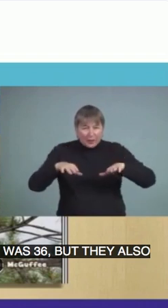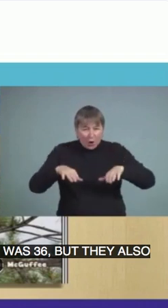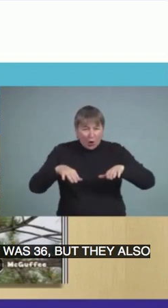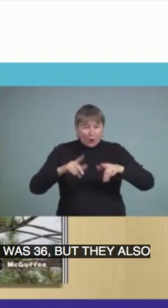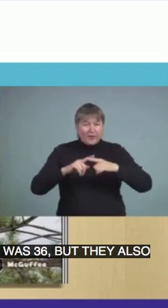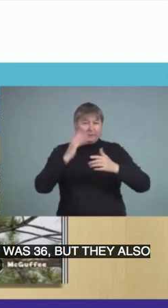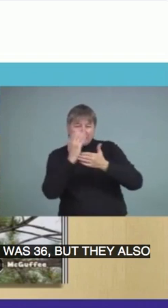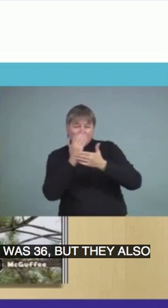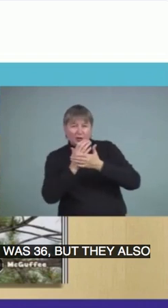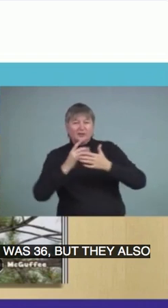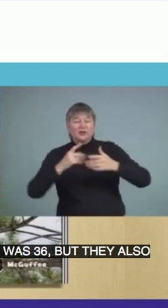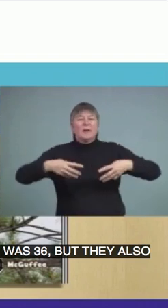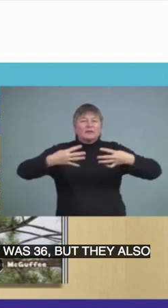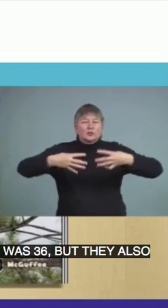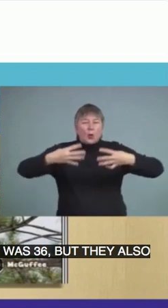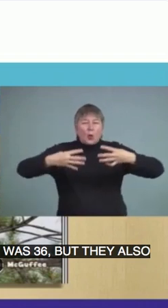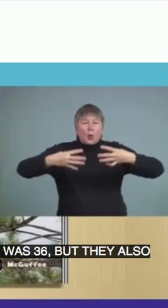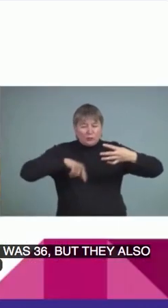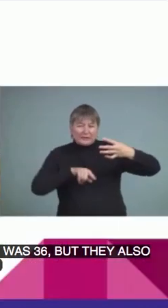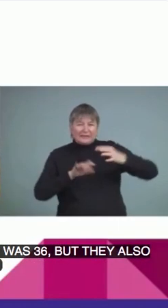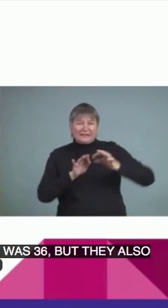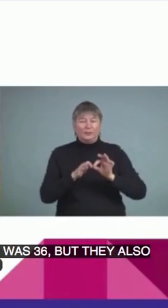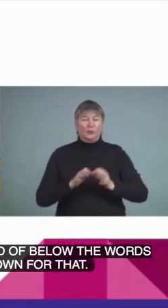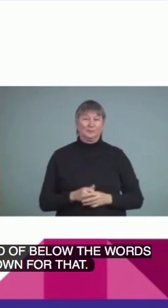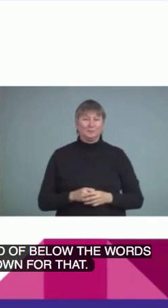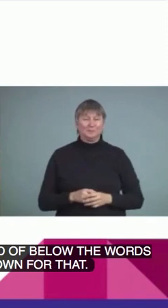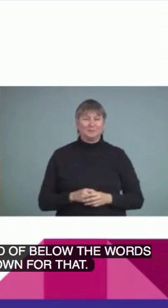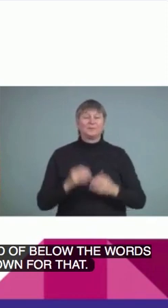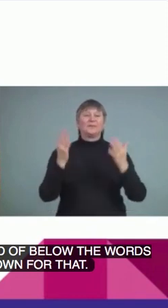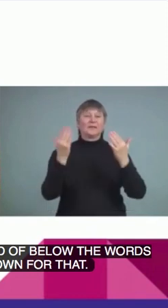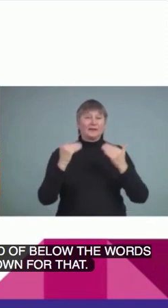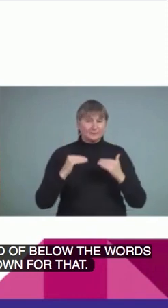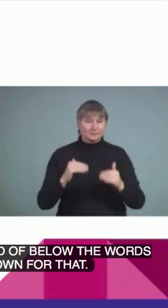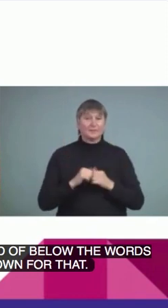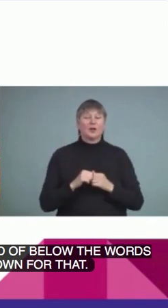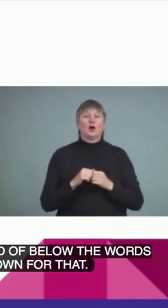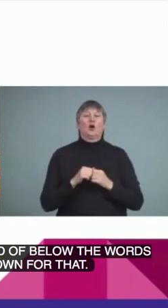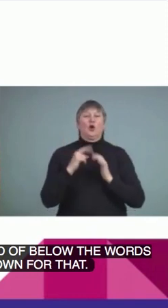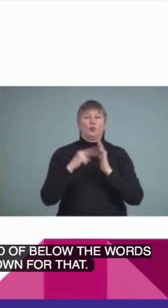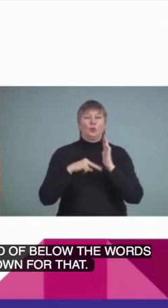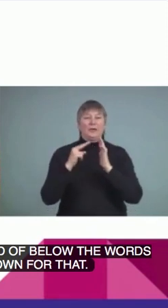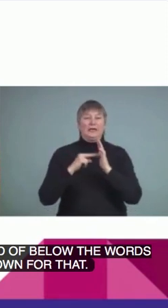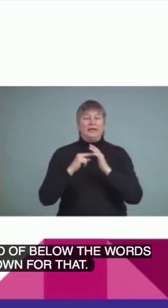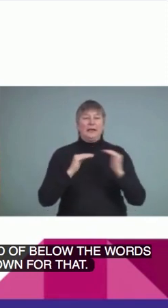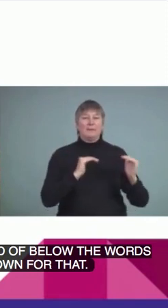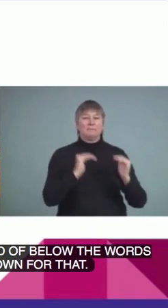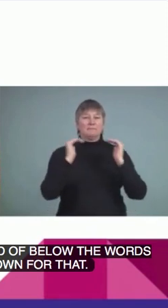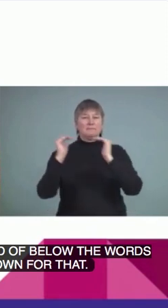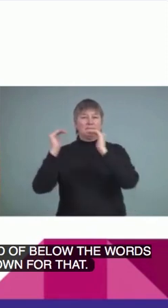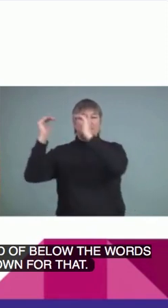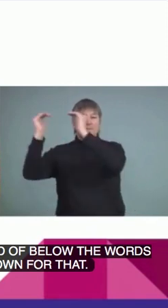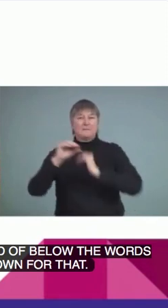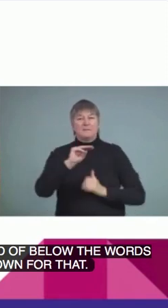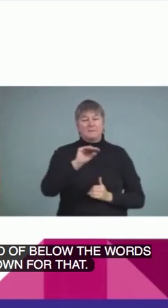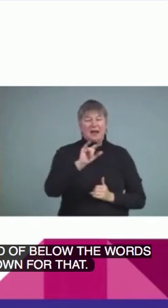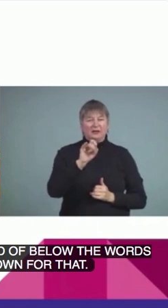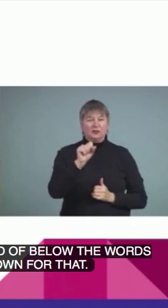pictures. So, might need to scroll down for that. So, also Reading Milestones is a resource. I have a,